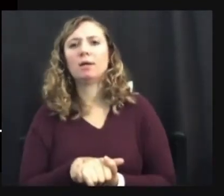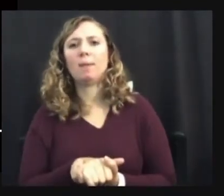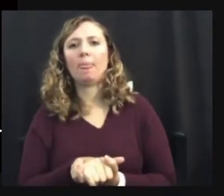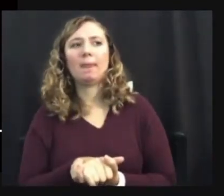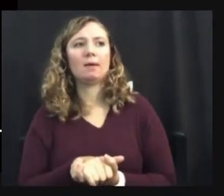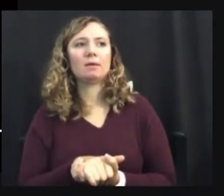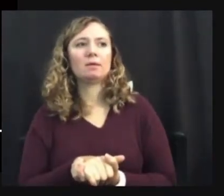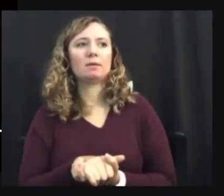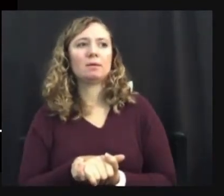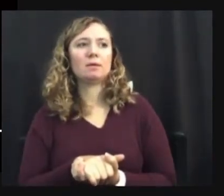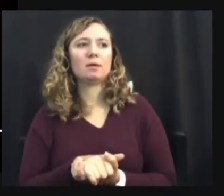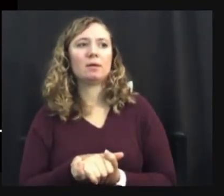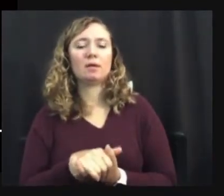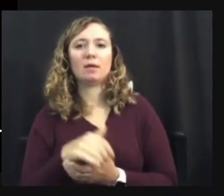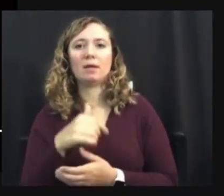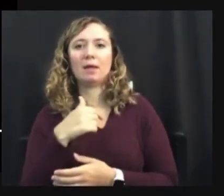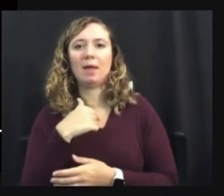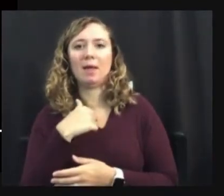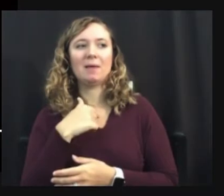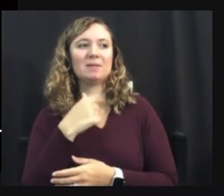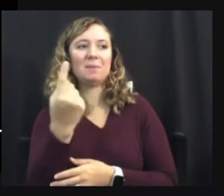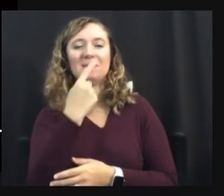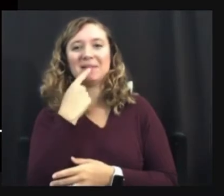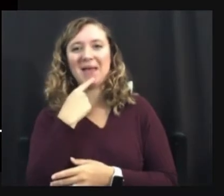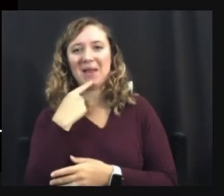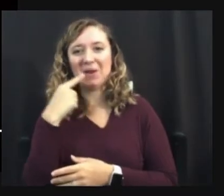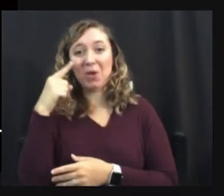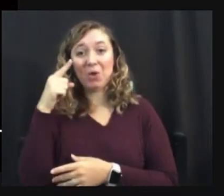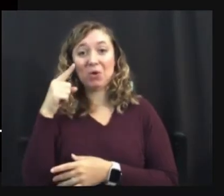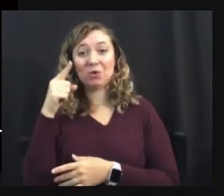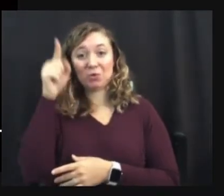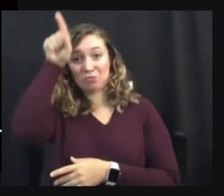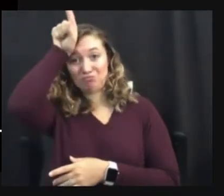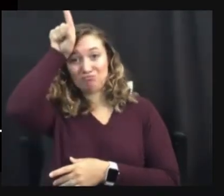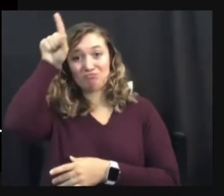person, because I am a unicorn gal. I have a collection.